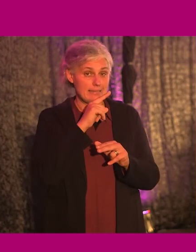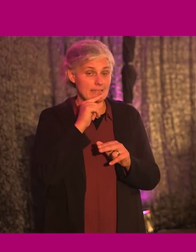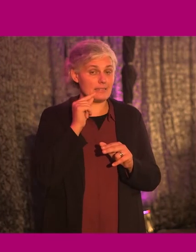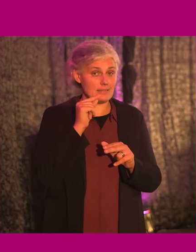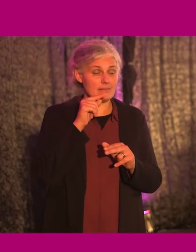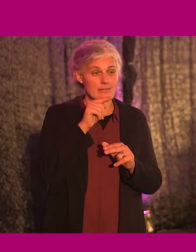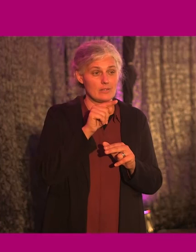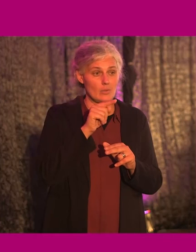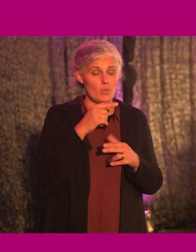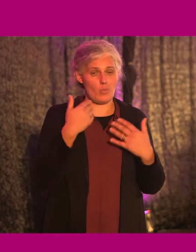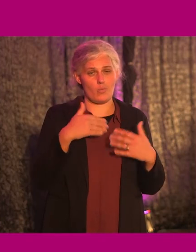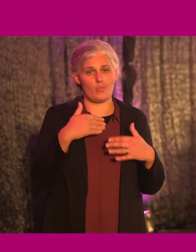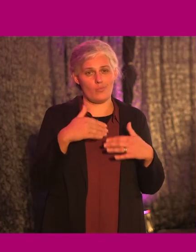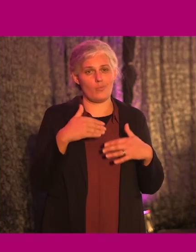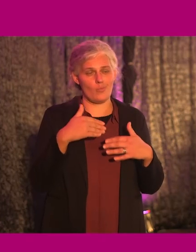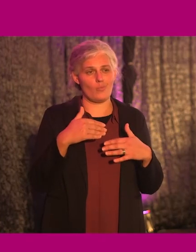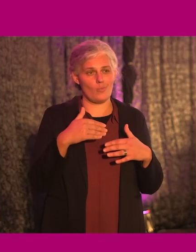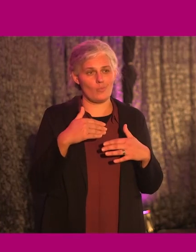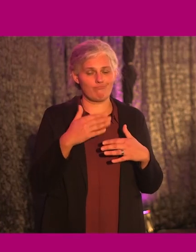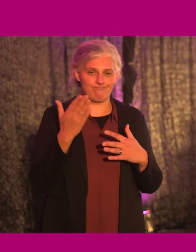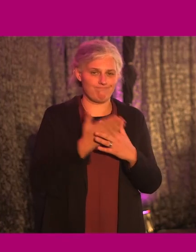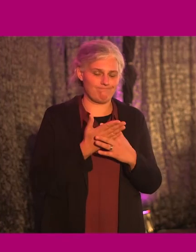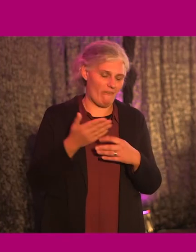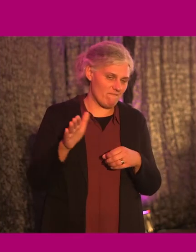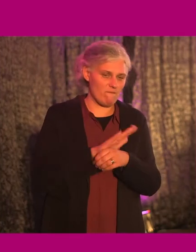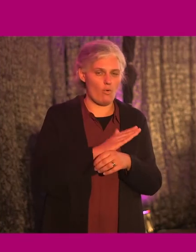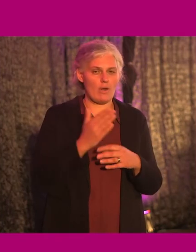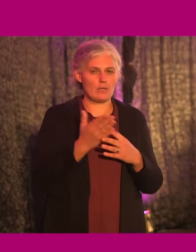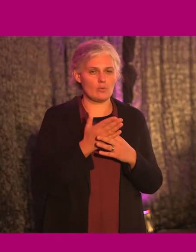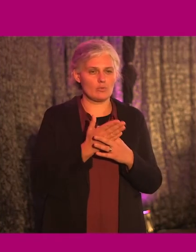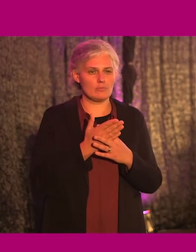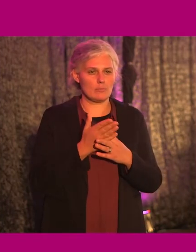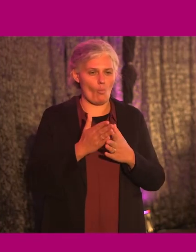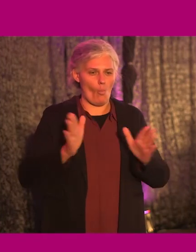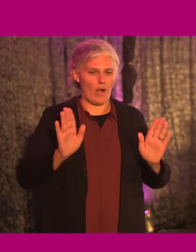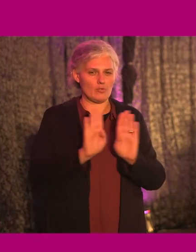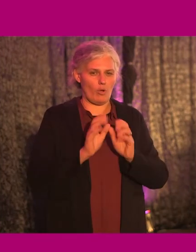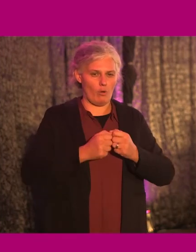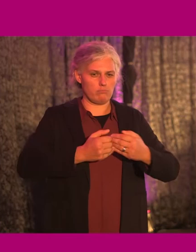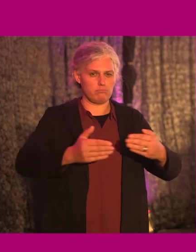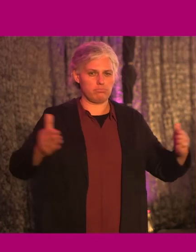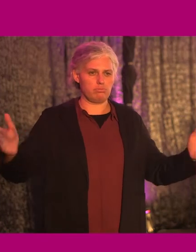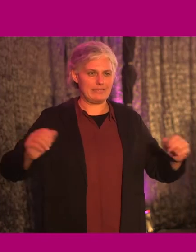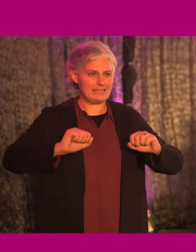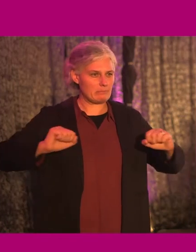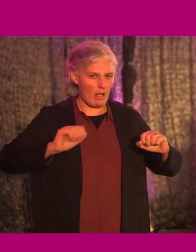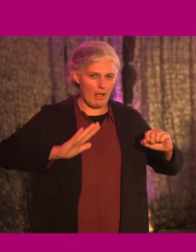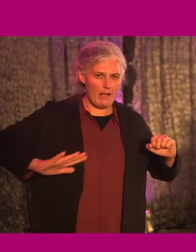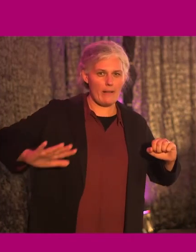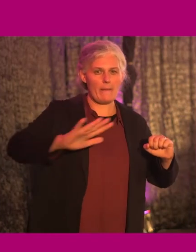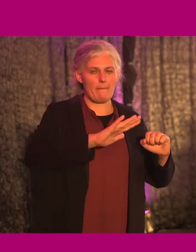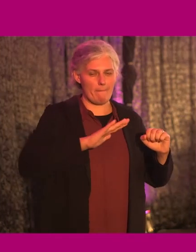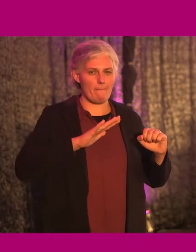you know, it's, it is really very accessible, very wide doors, level space. Um,